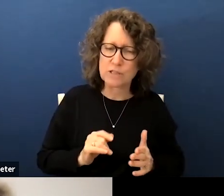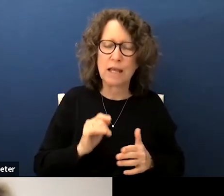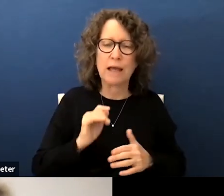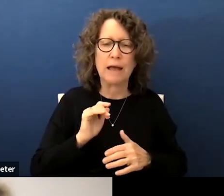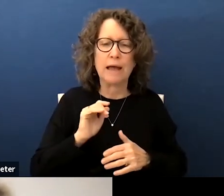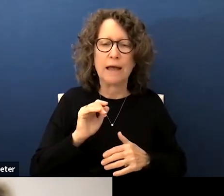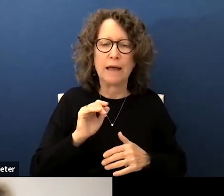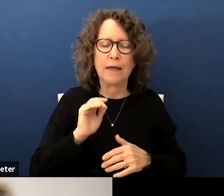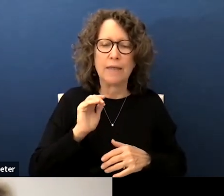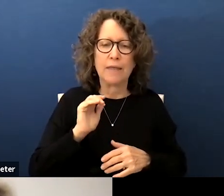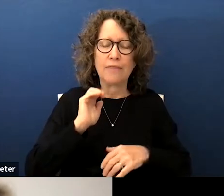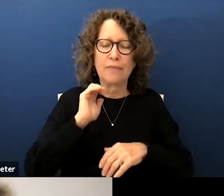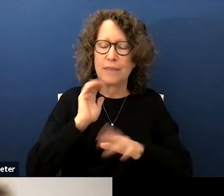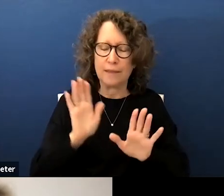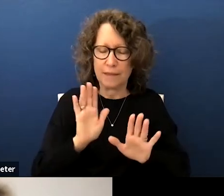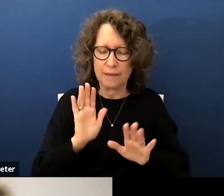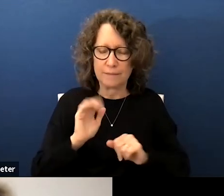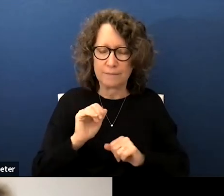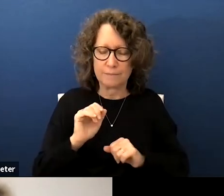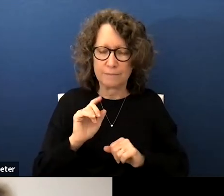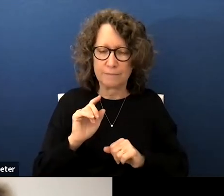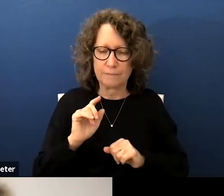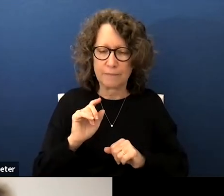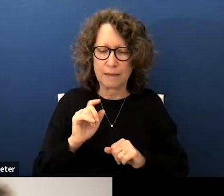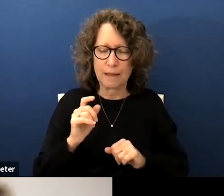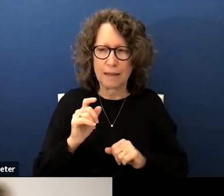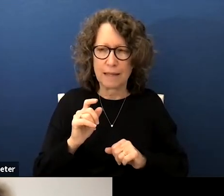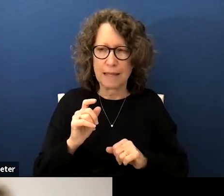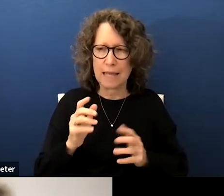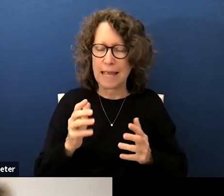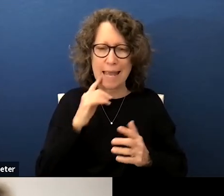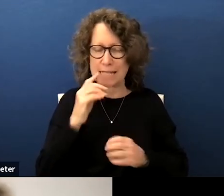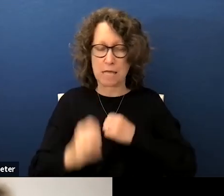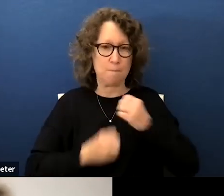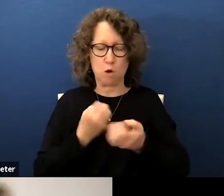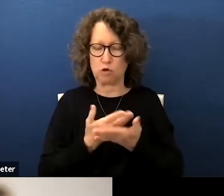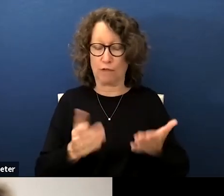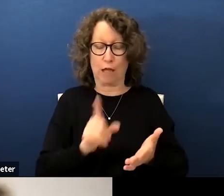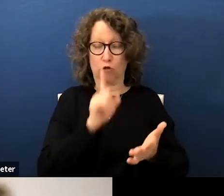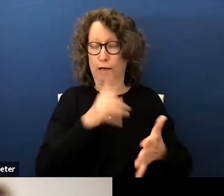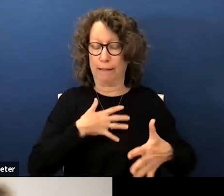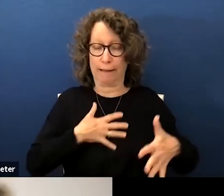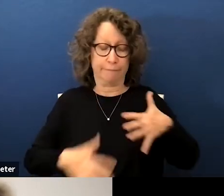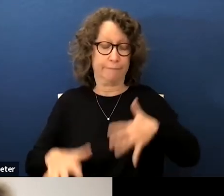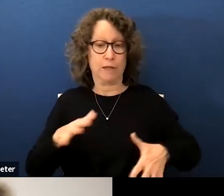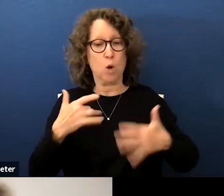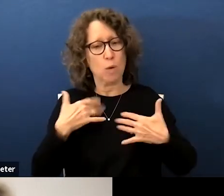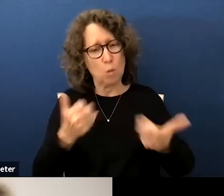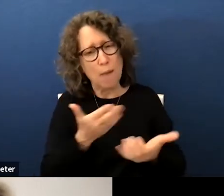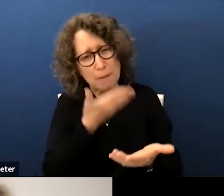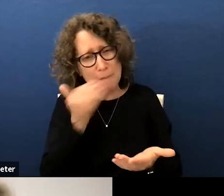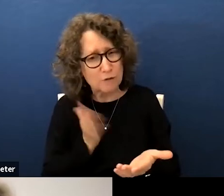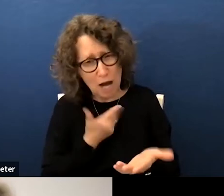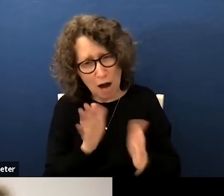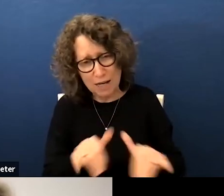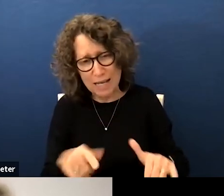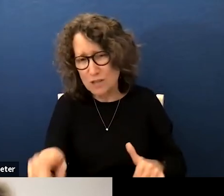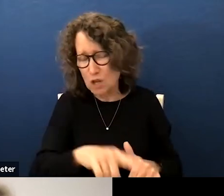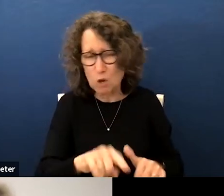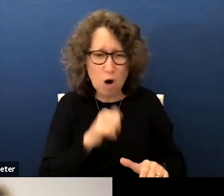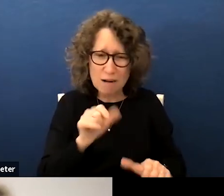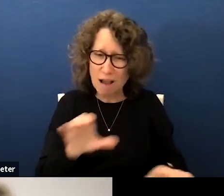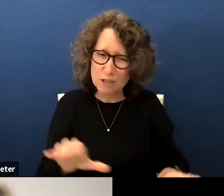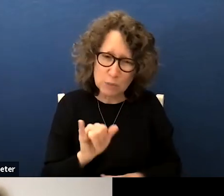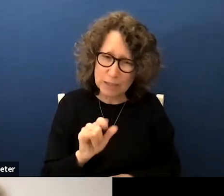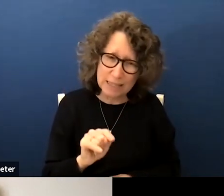and excuse me uh i just it's such an emotional thing really we want the best for our kids and you're just not doing